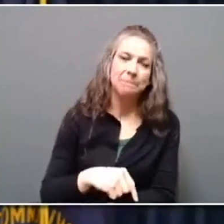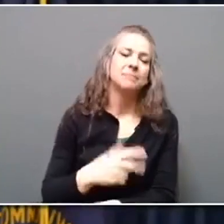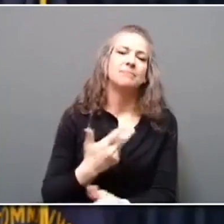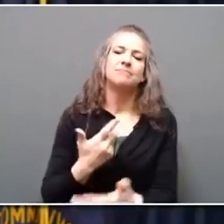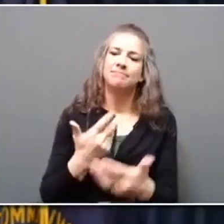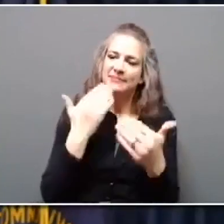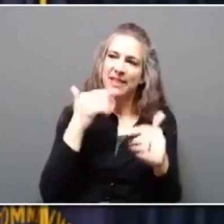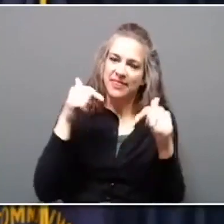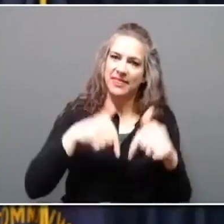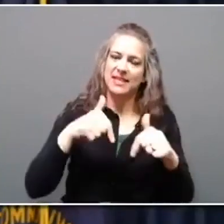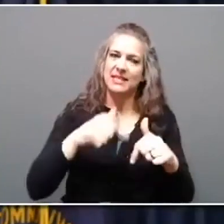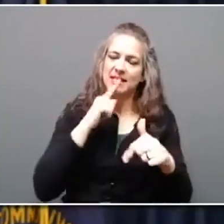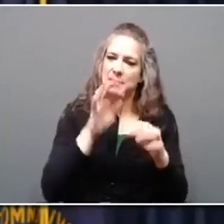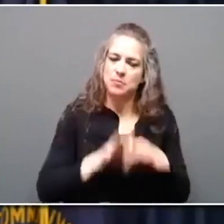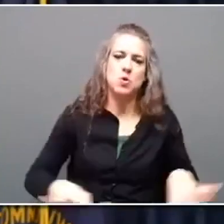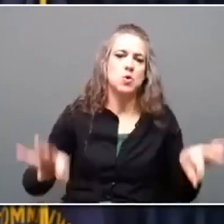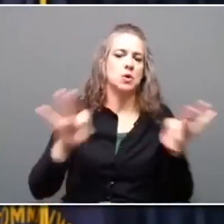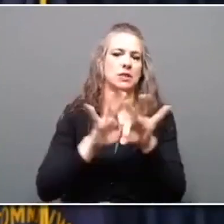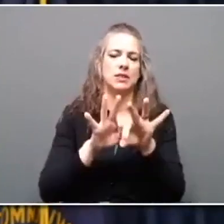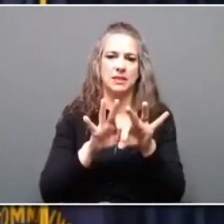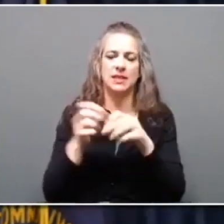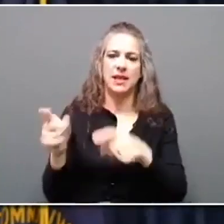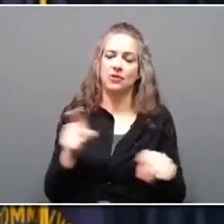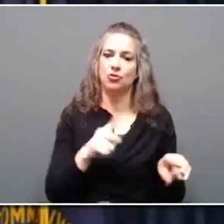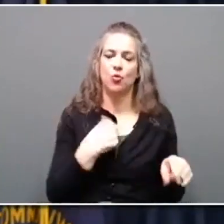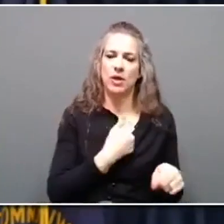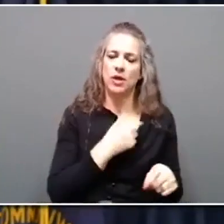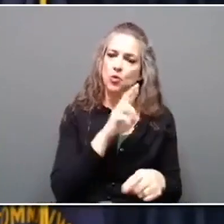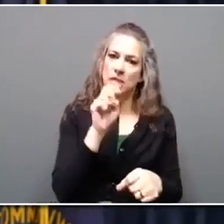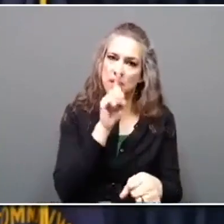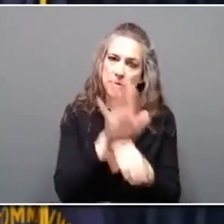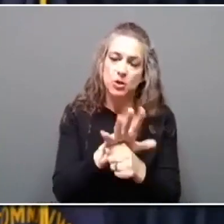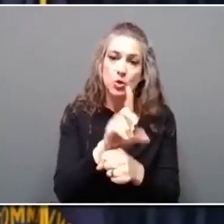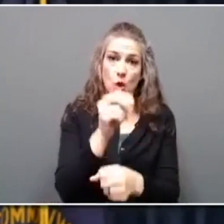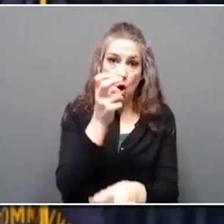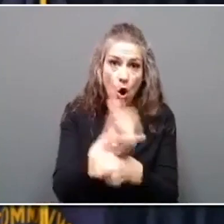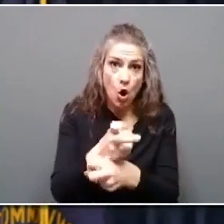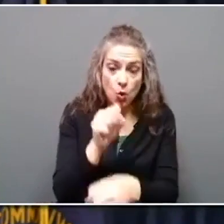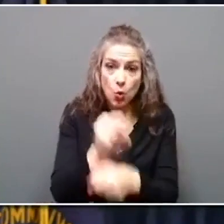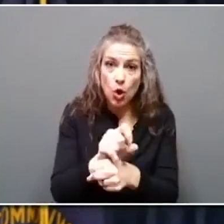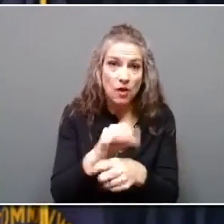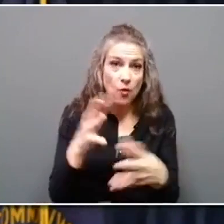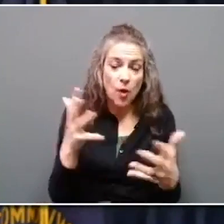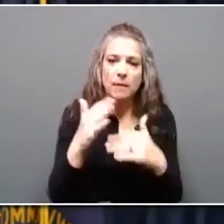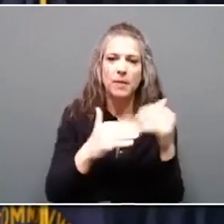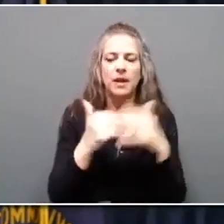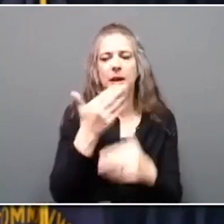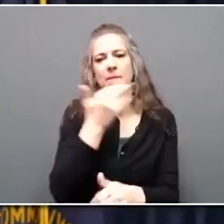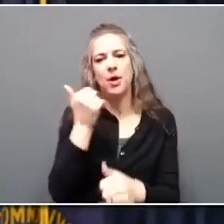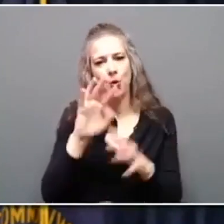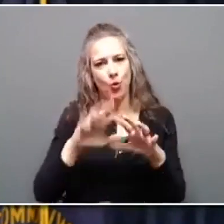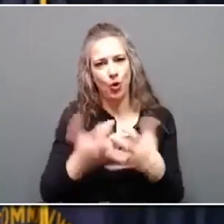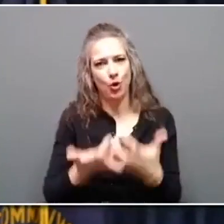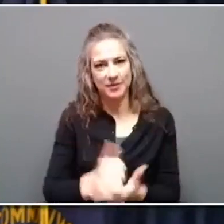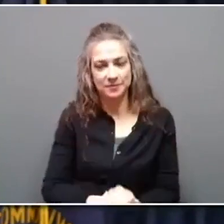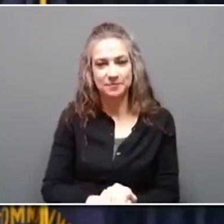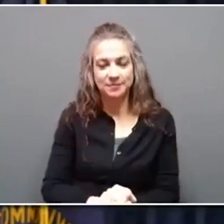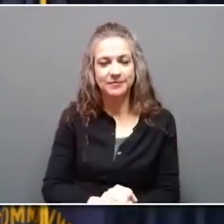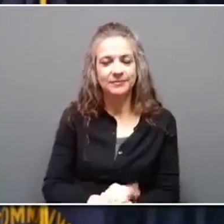important occasion where we can recommit to doing the hard work of building a better world. And then the next day,